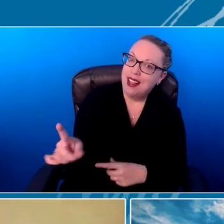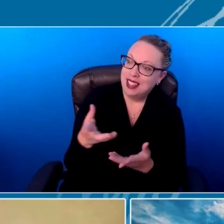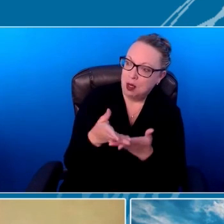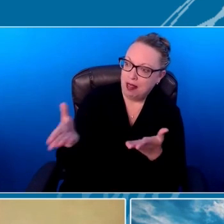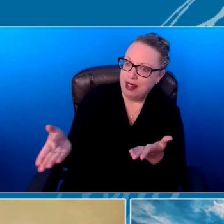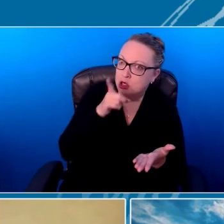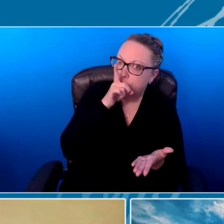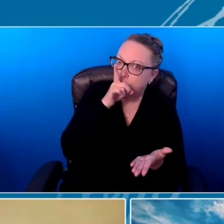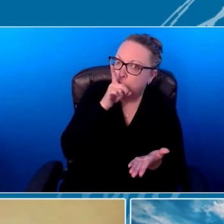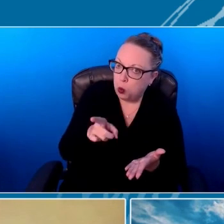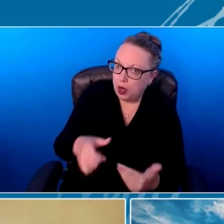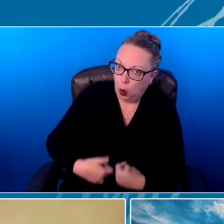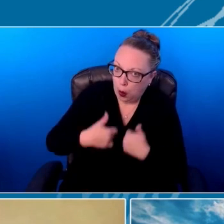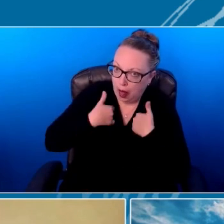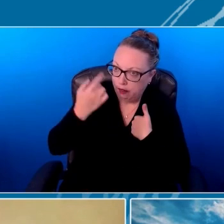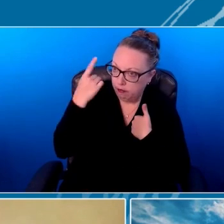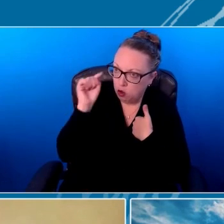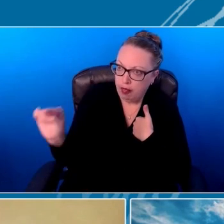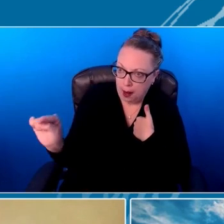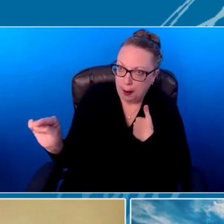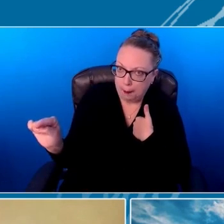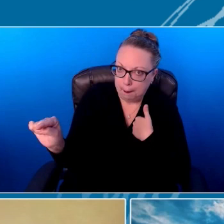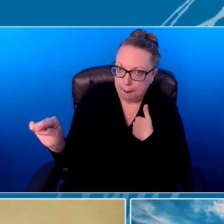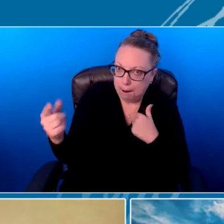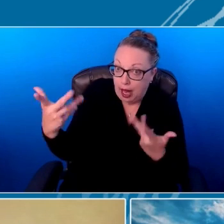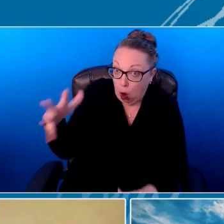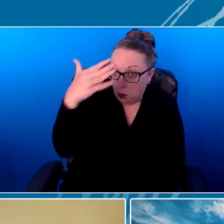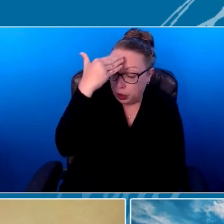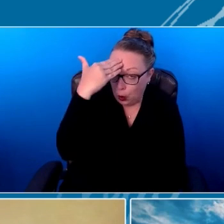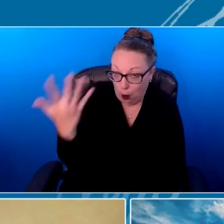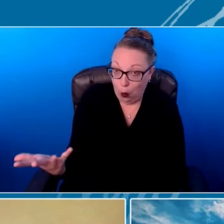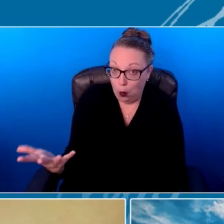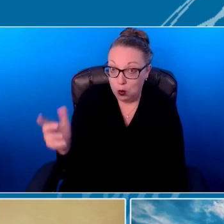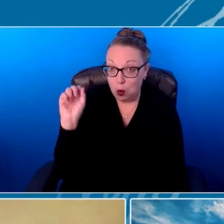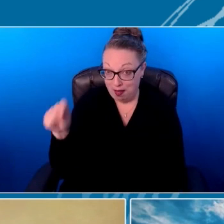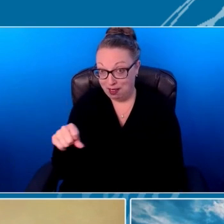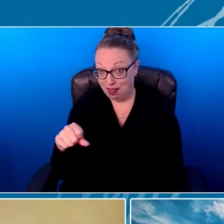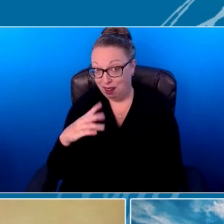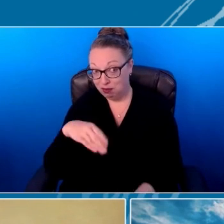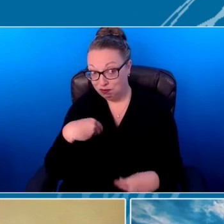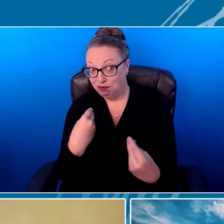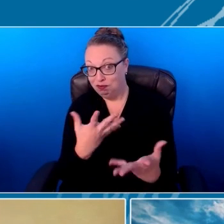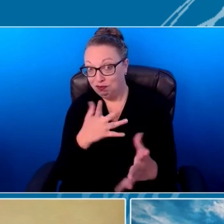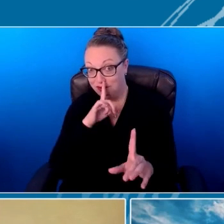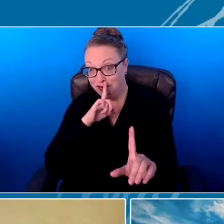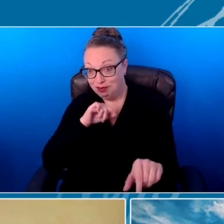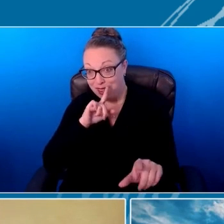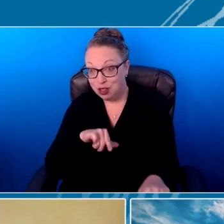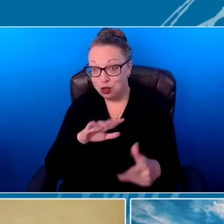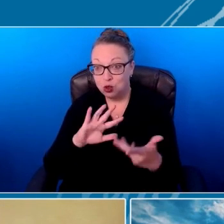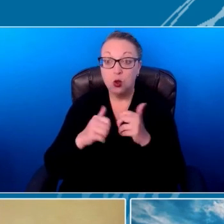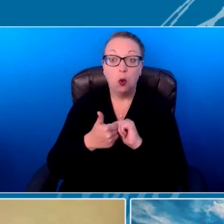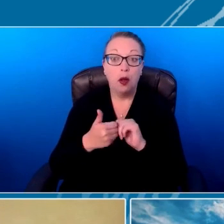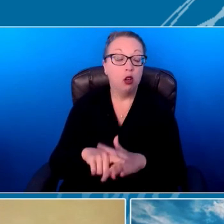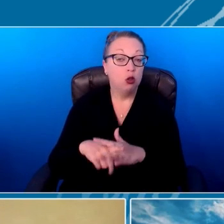real to them, that's part of their real life, then they, they are going to know the answers to those. So how do you get started with coaching?